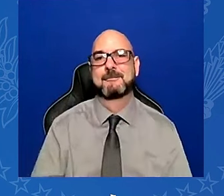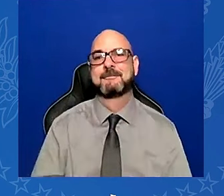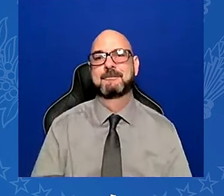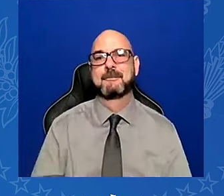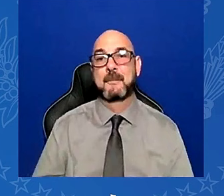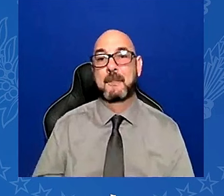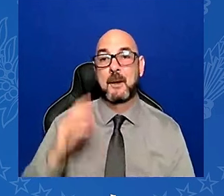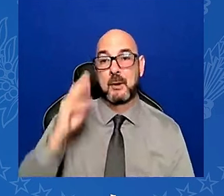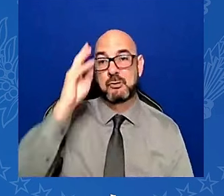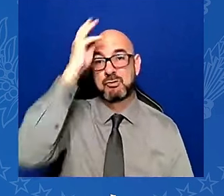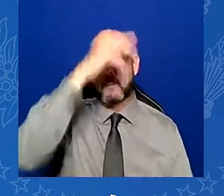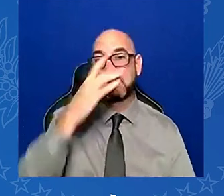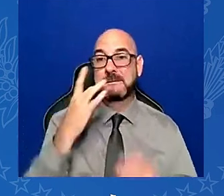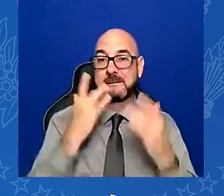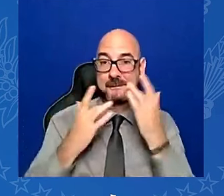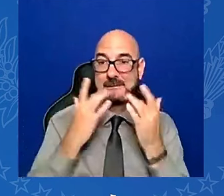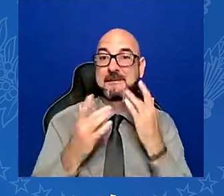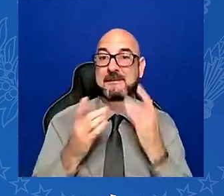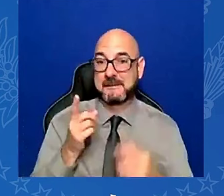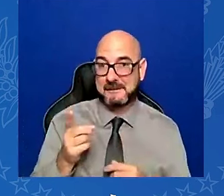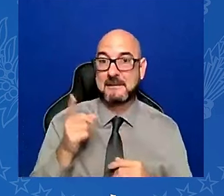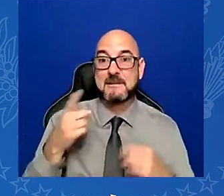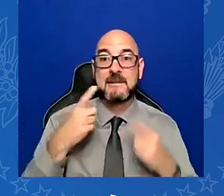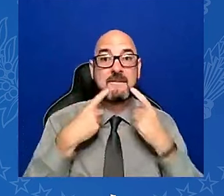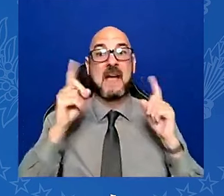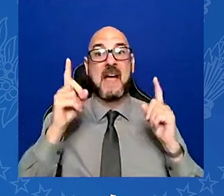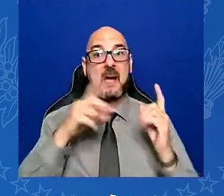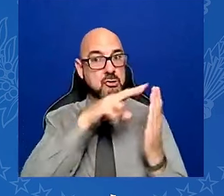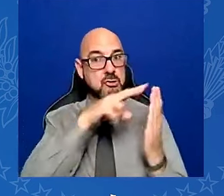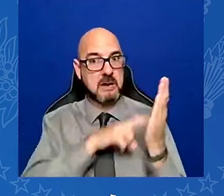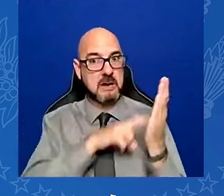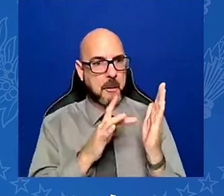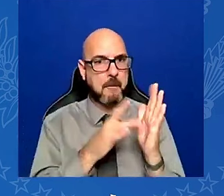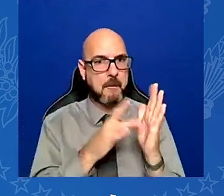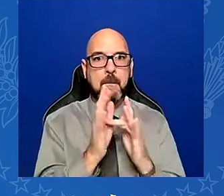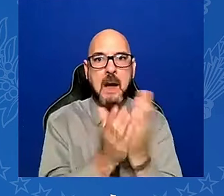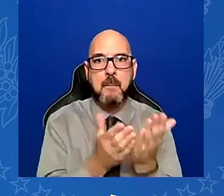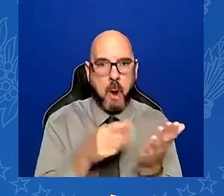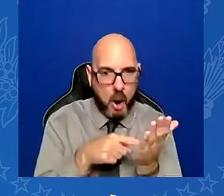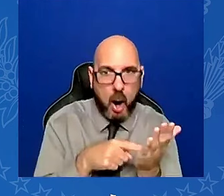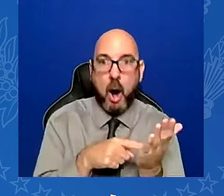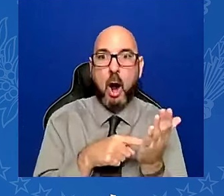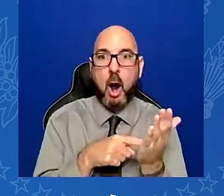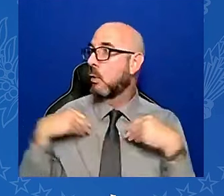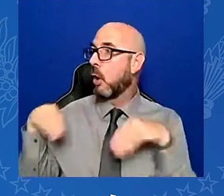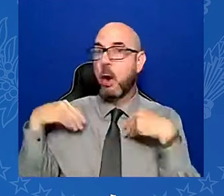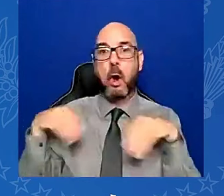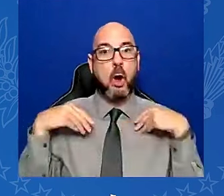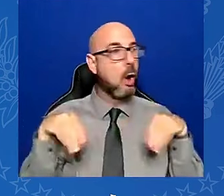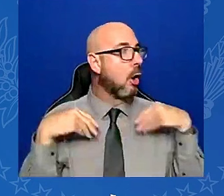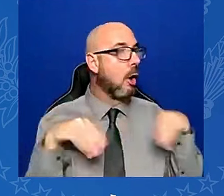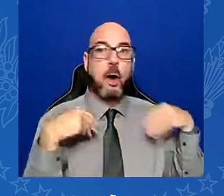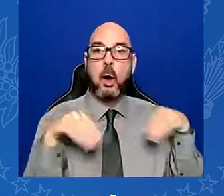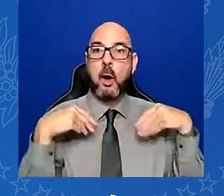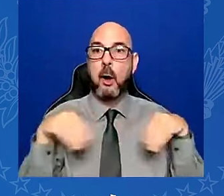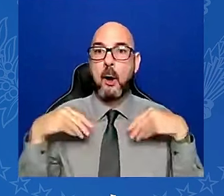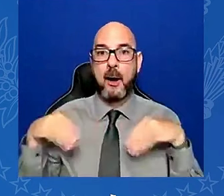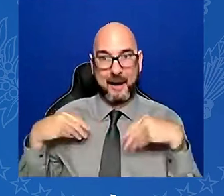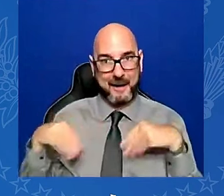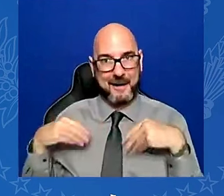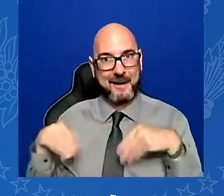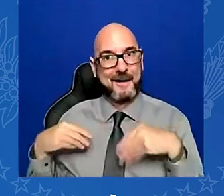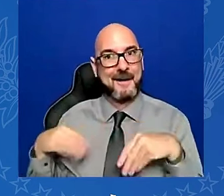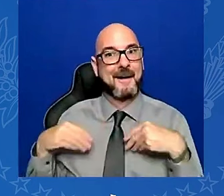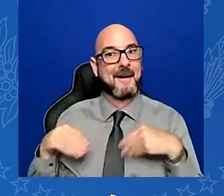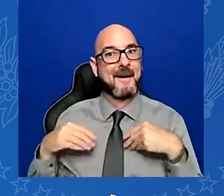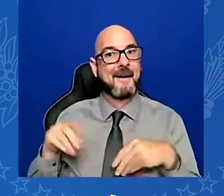Then he got to the first commandment. You shall have no other gods before me. That's when he put it down and said, this